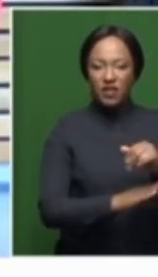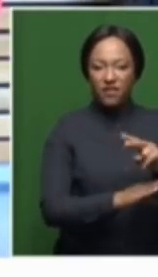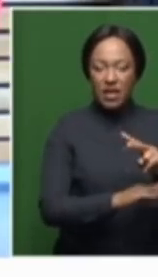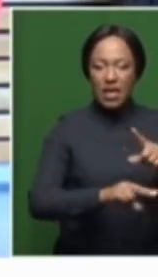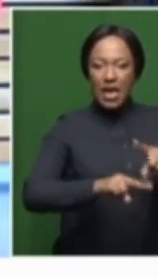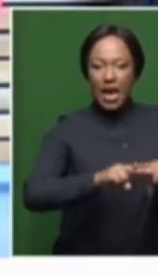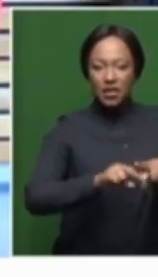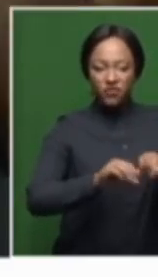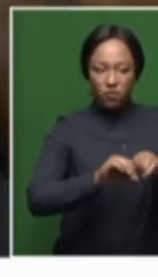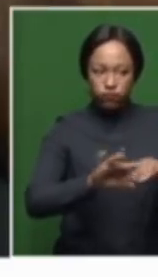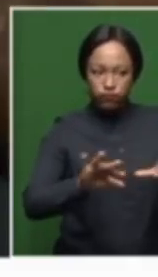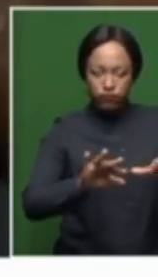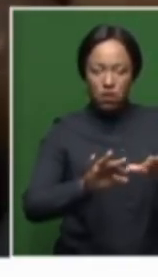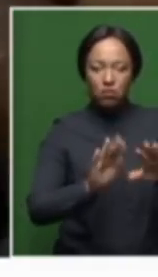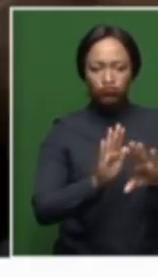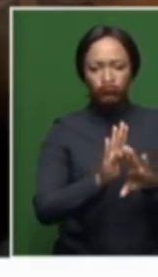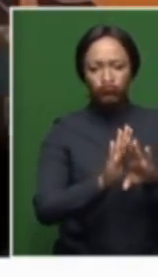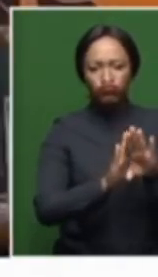-AIDS.